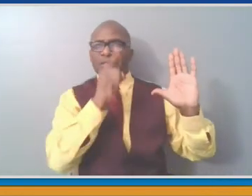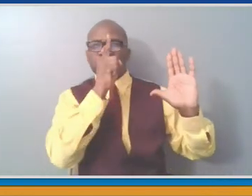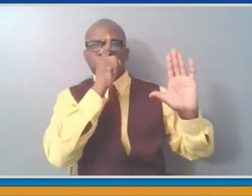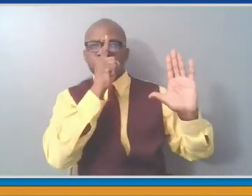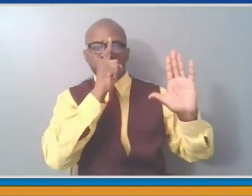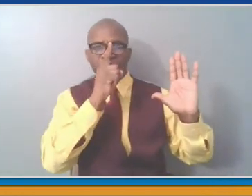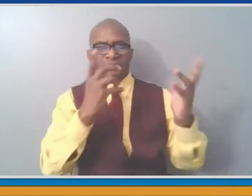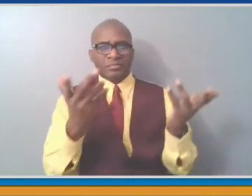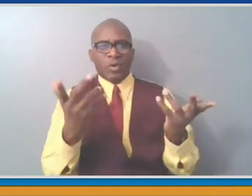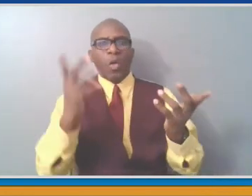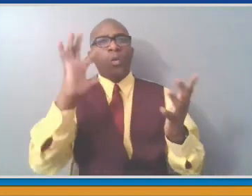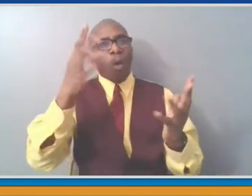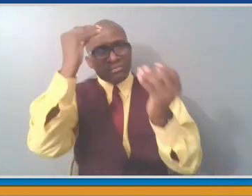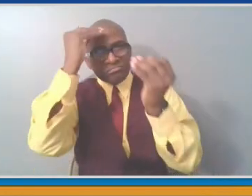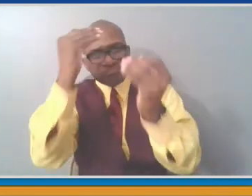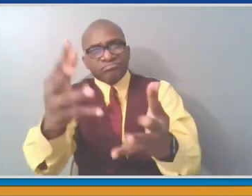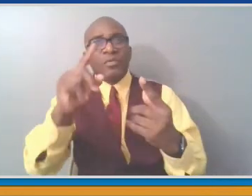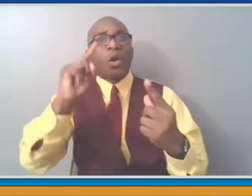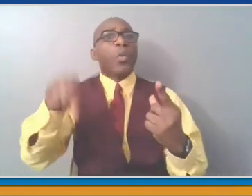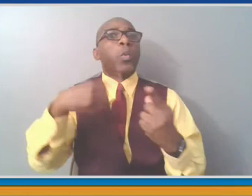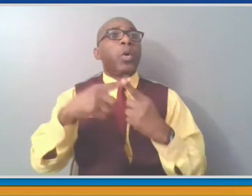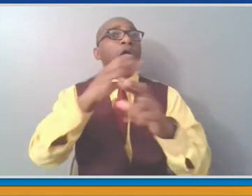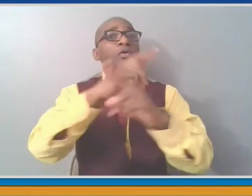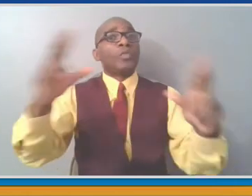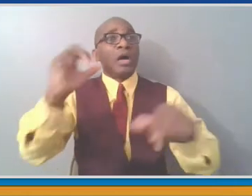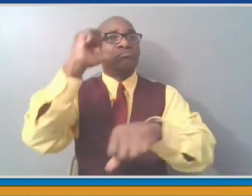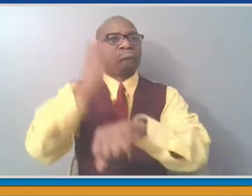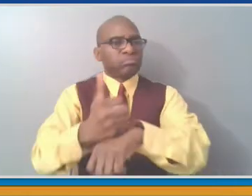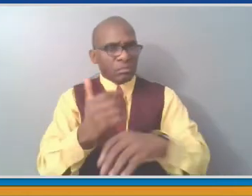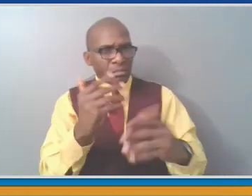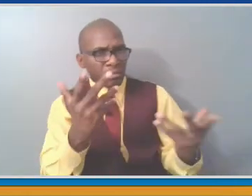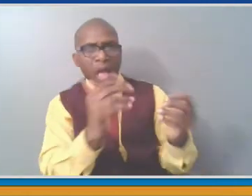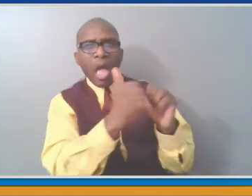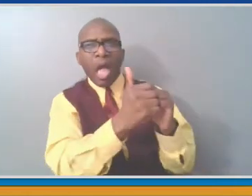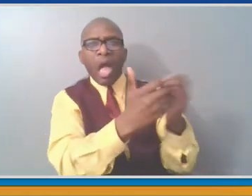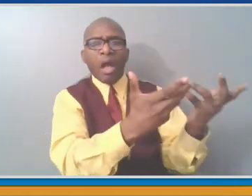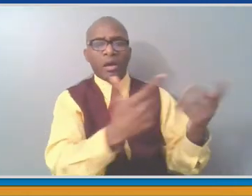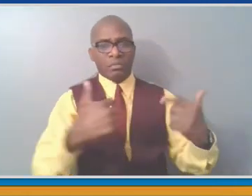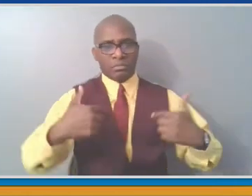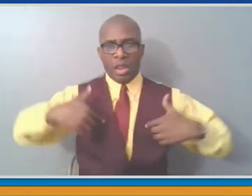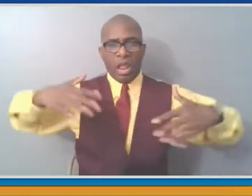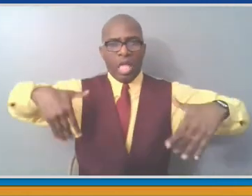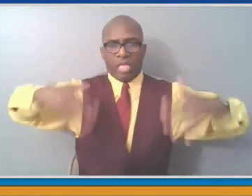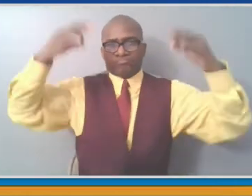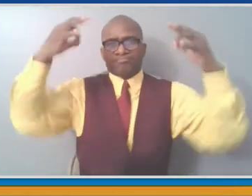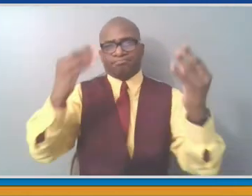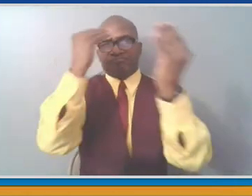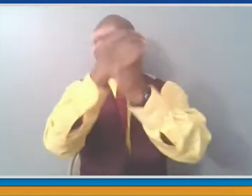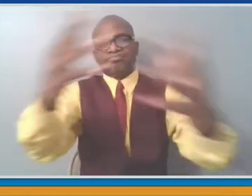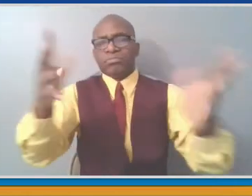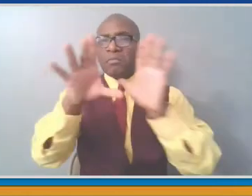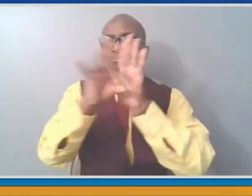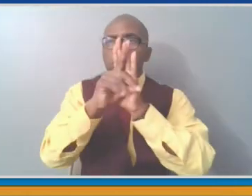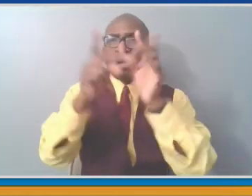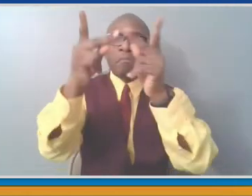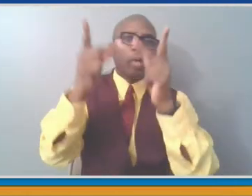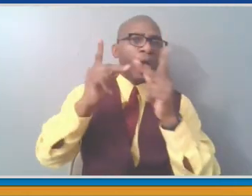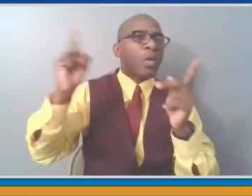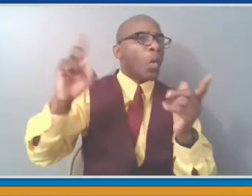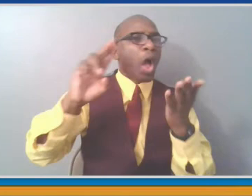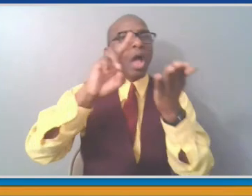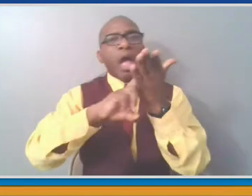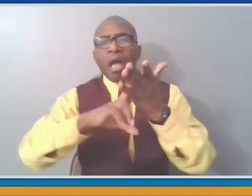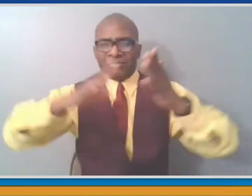and I've indicated to him that I would like for his Parks Board to have a general discussion about disc golf as an appropriate or not an appropriate recreation,